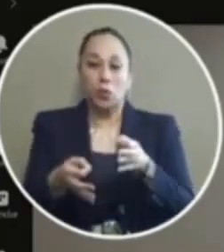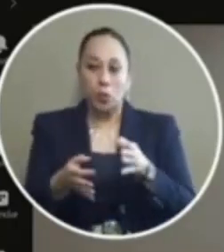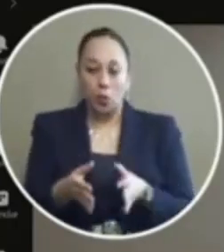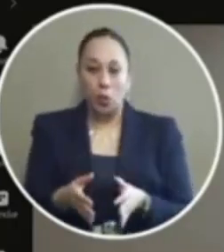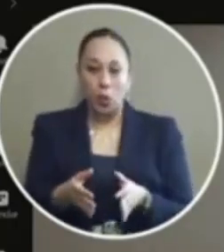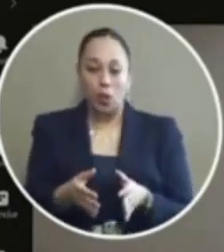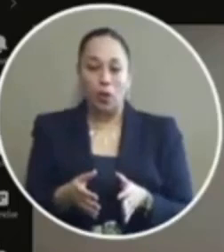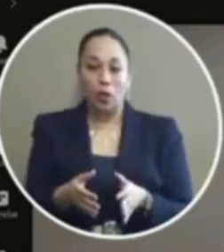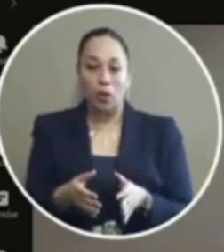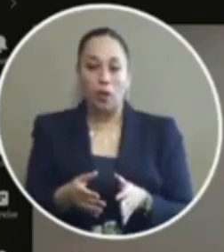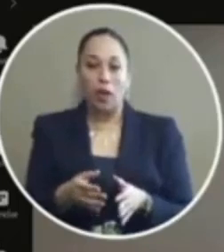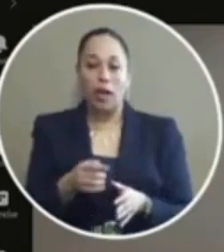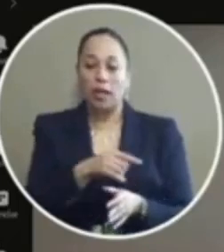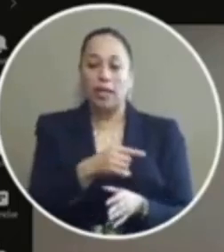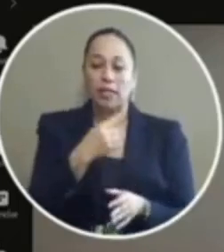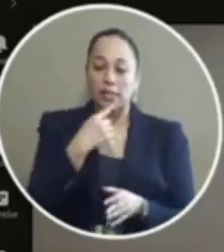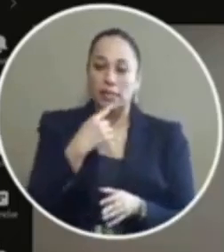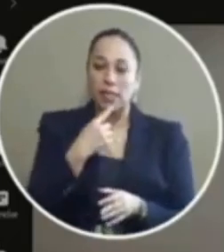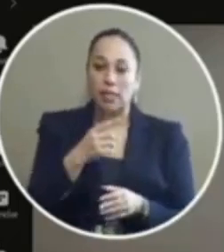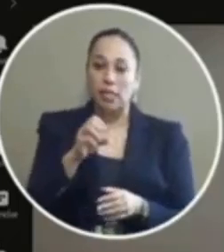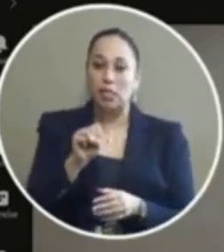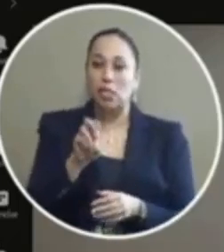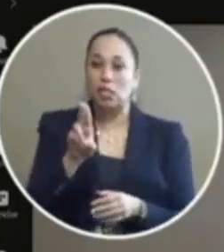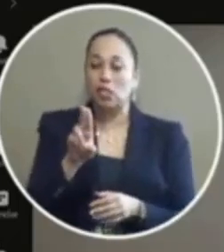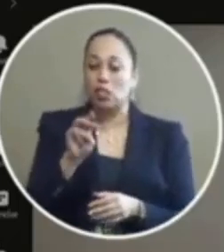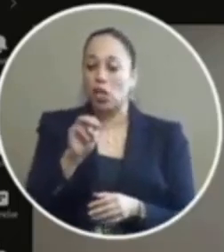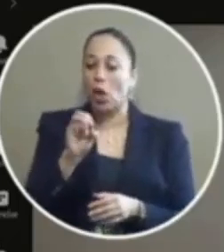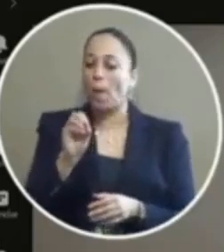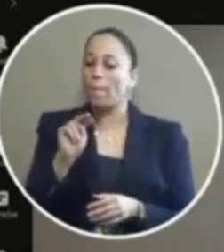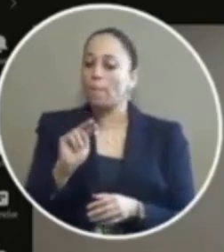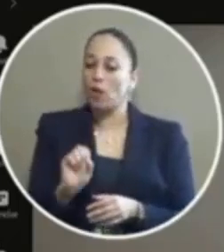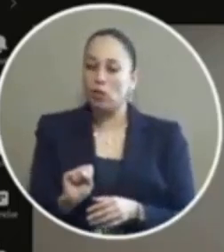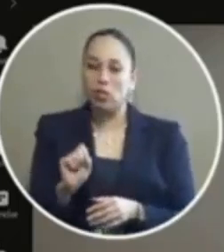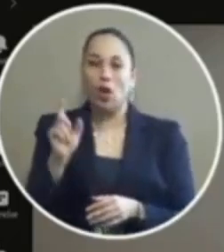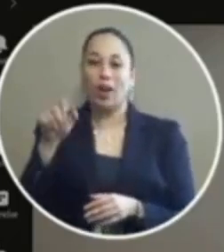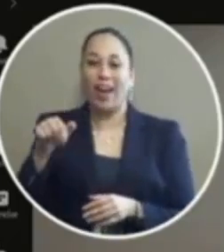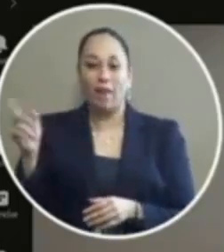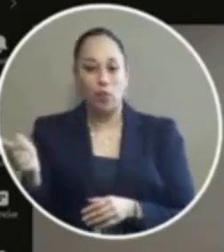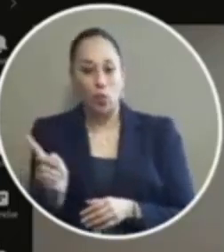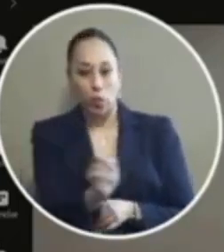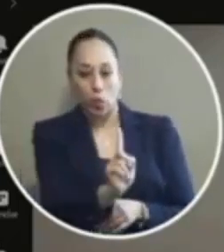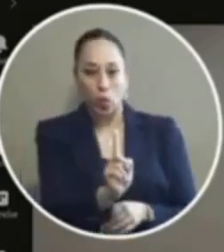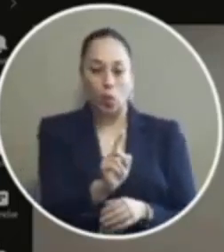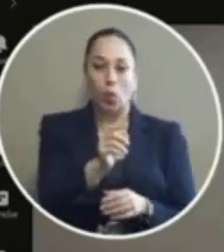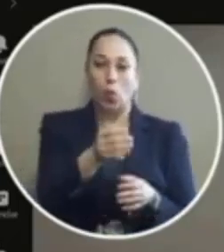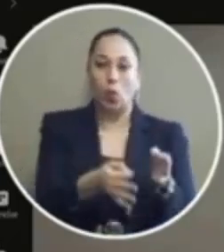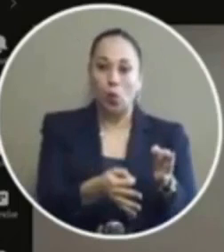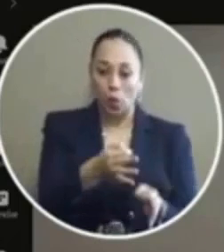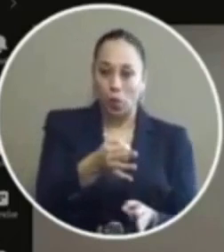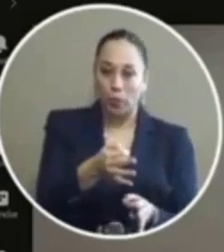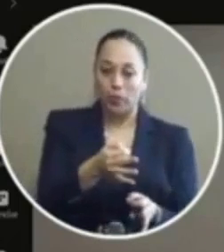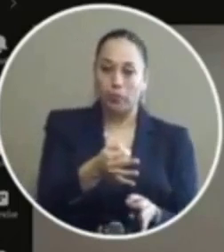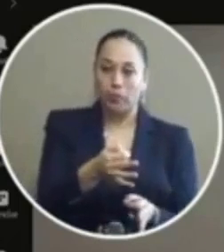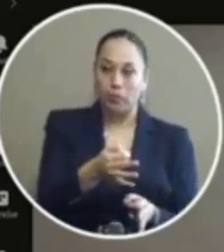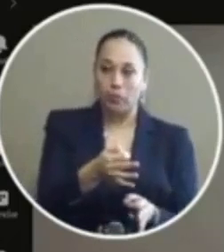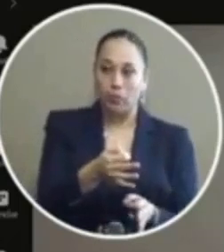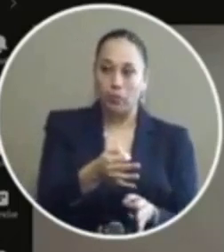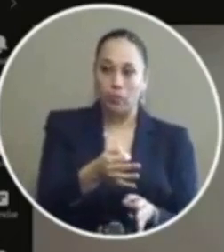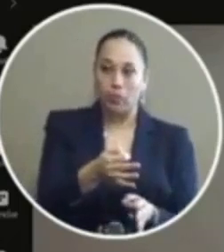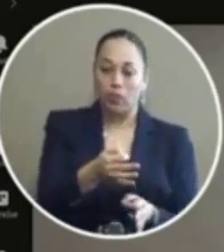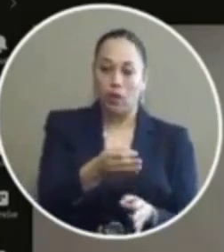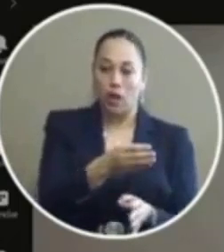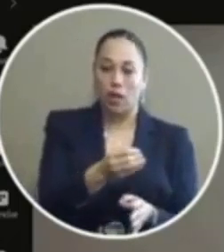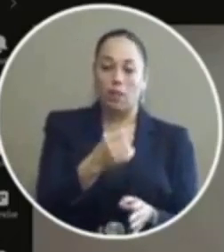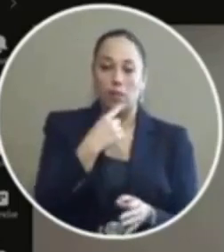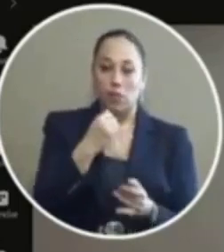very clearly tell you that it's a summons so he has to come to court right well I just and I'll say